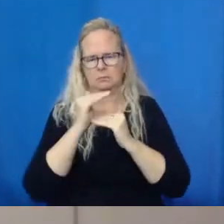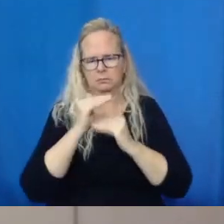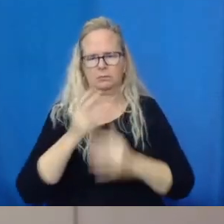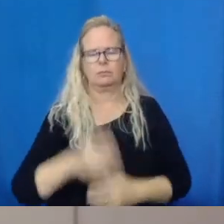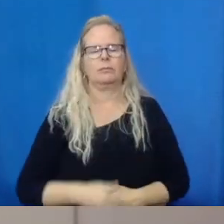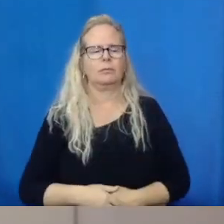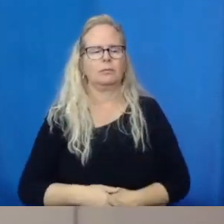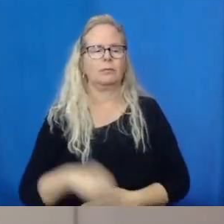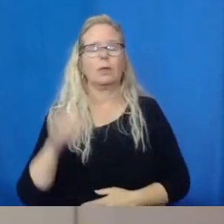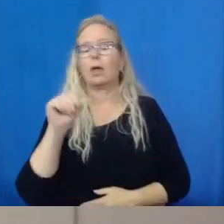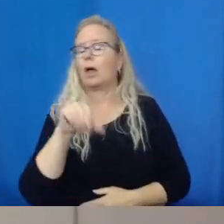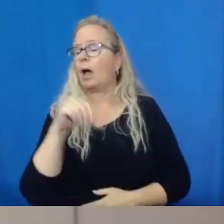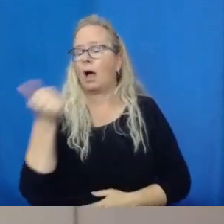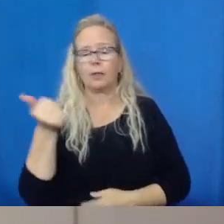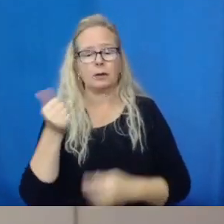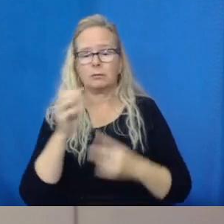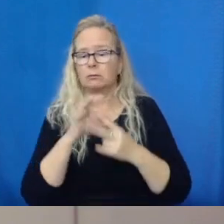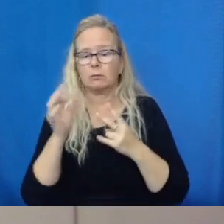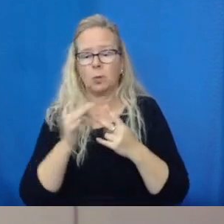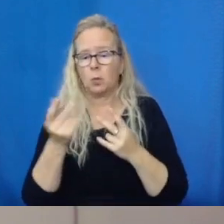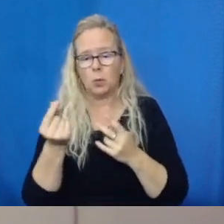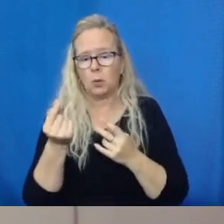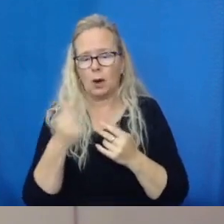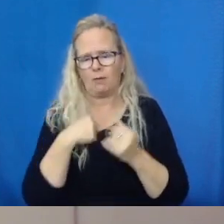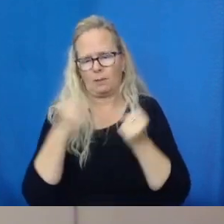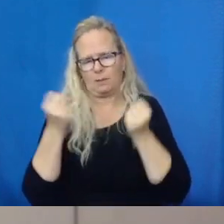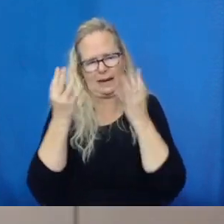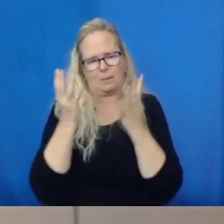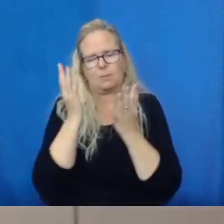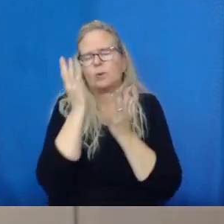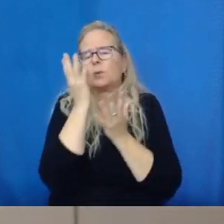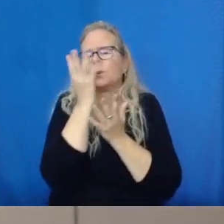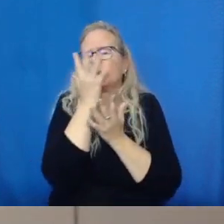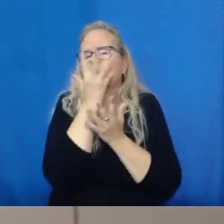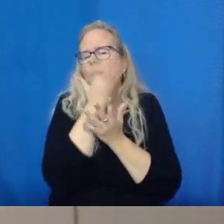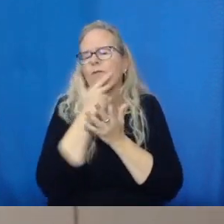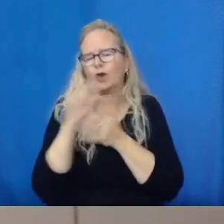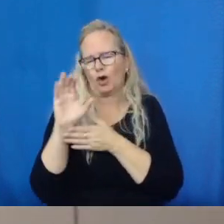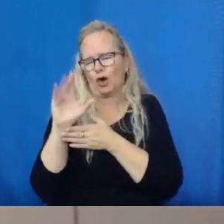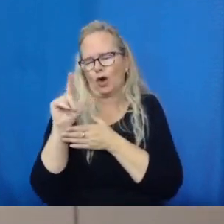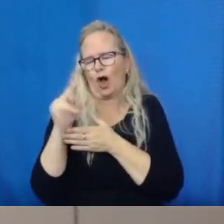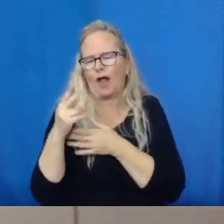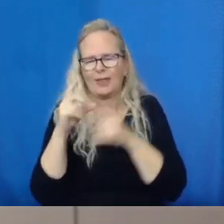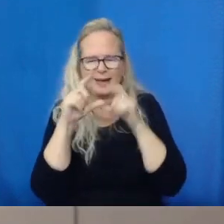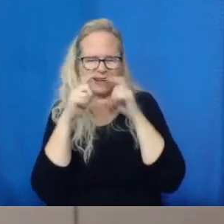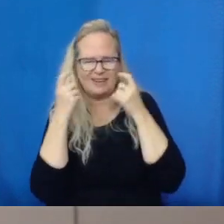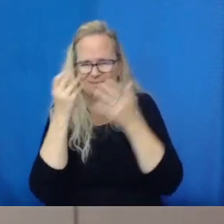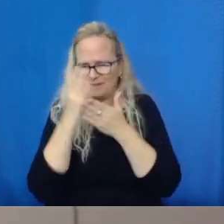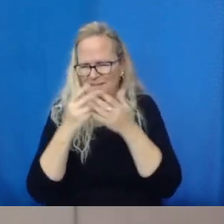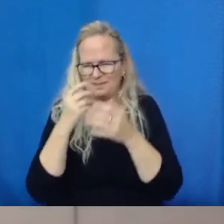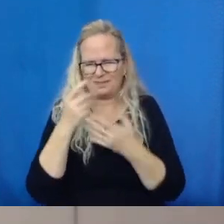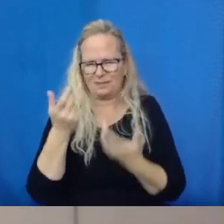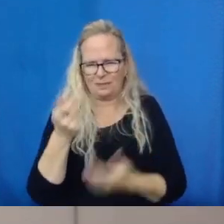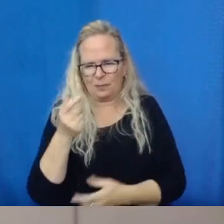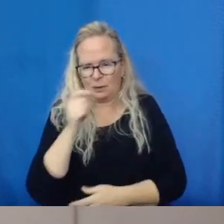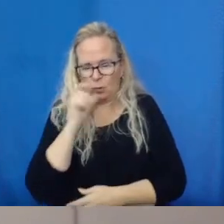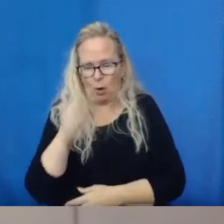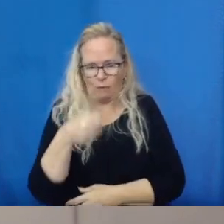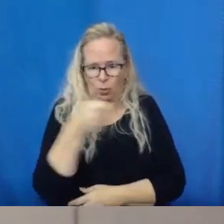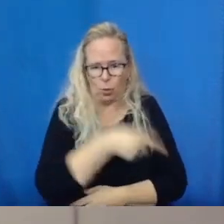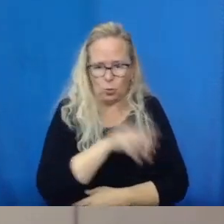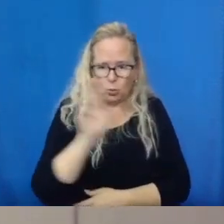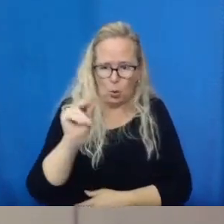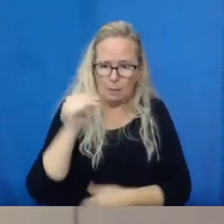lots of pretty cloth masks that we've bought over the last year. So you don't have to throw them out, you can still use them. So you put a fancier mask underneath